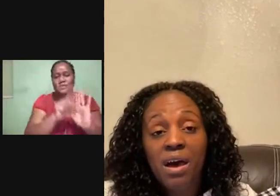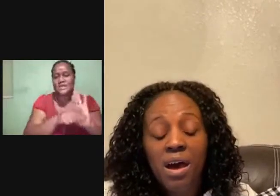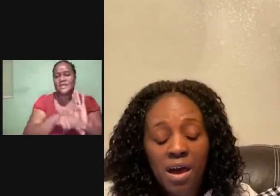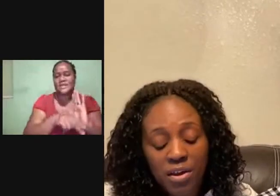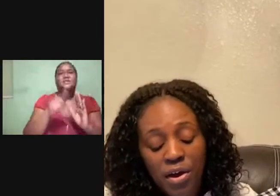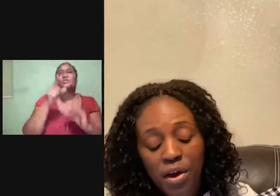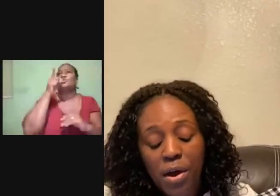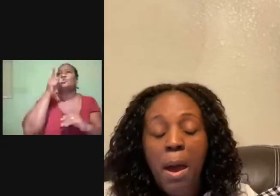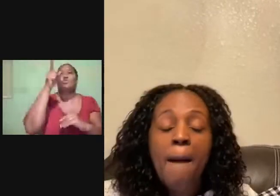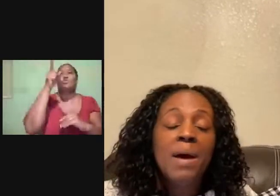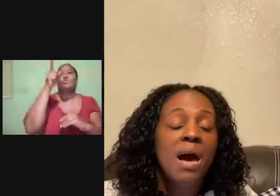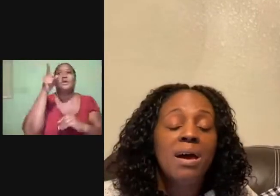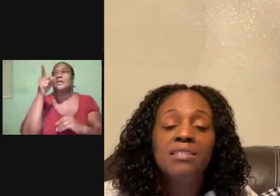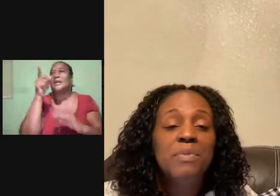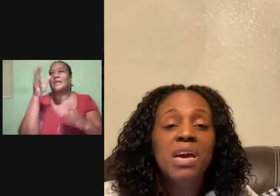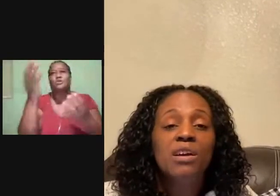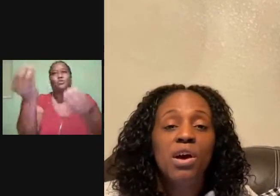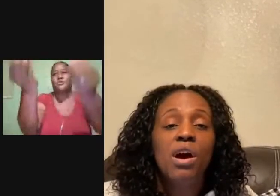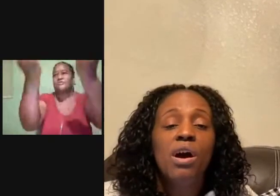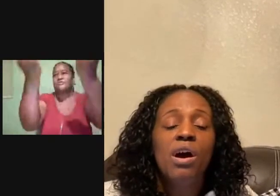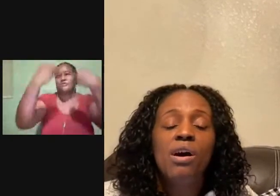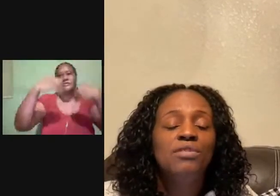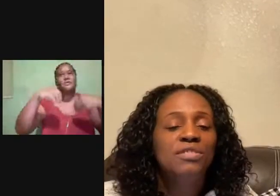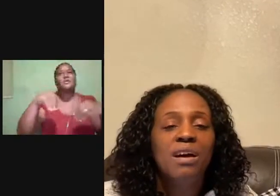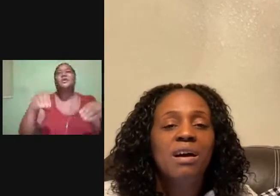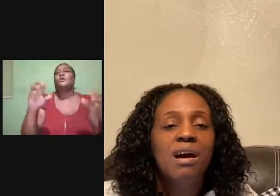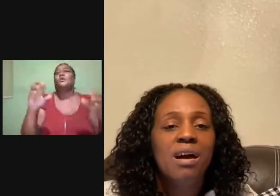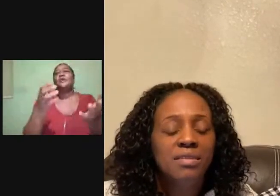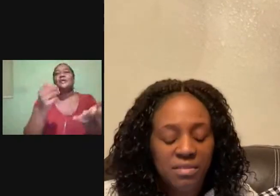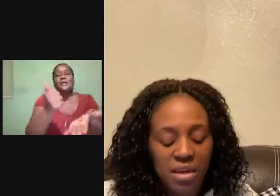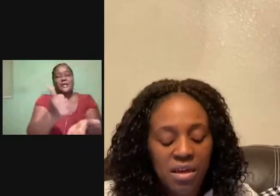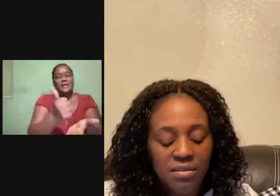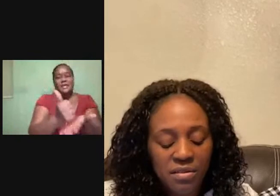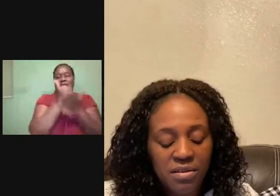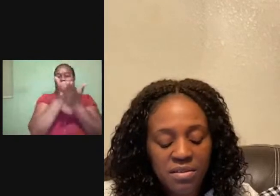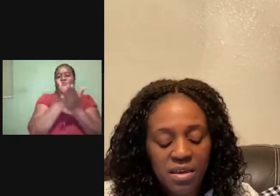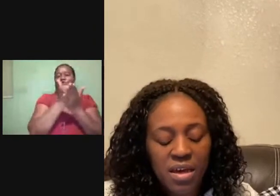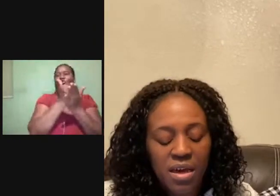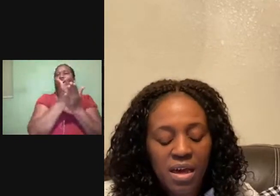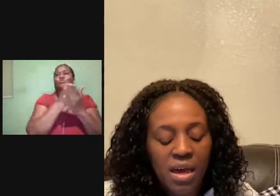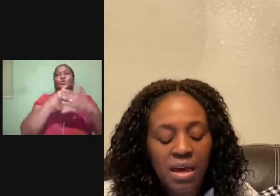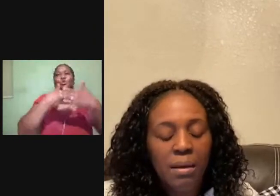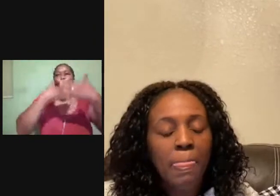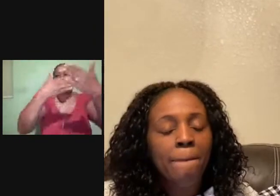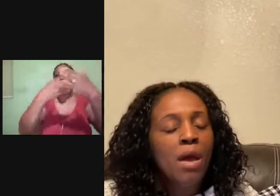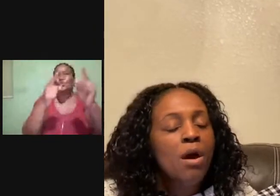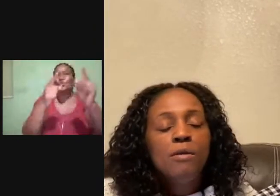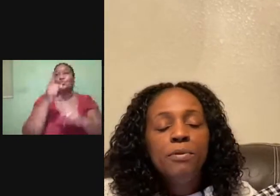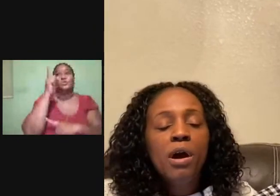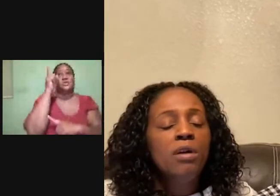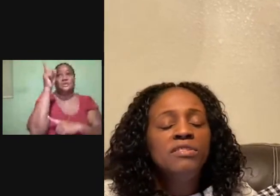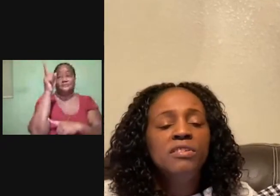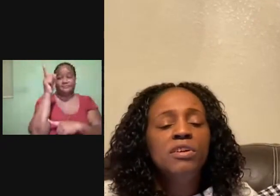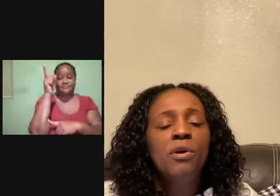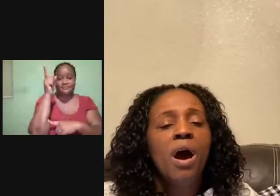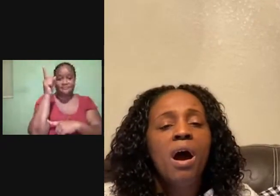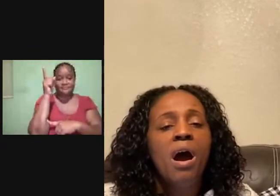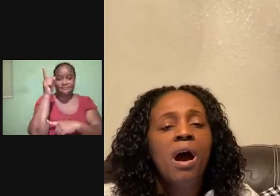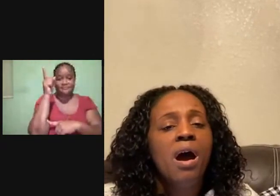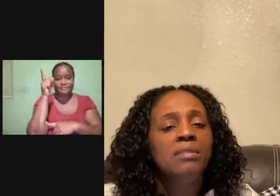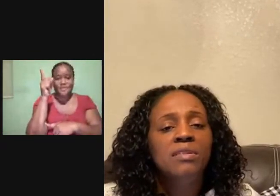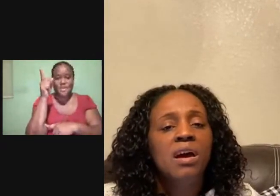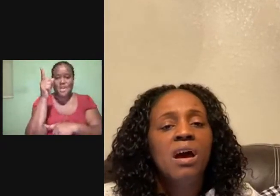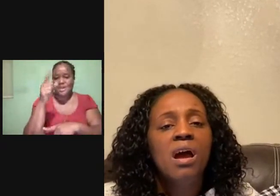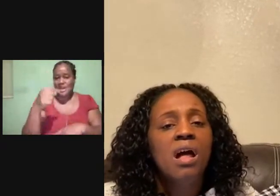fetter, blinds me closer still to Thee. Prone to